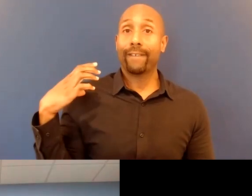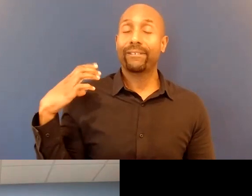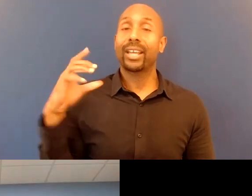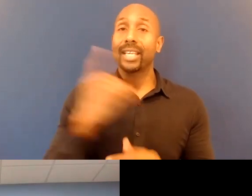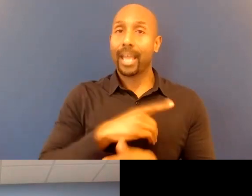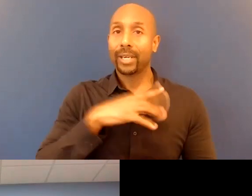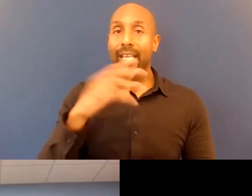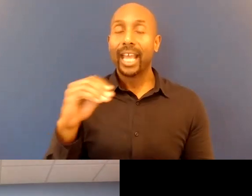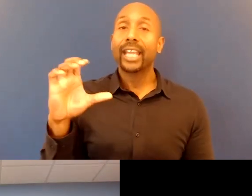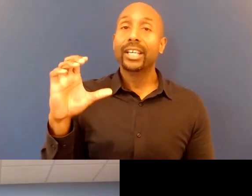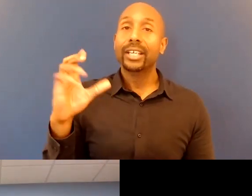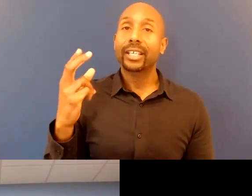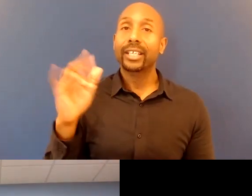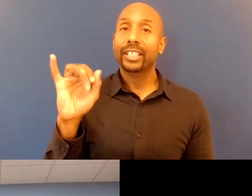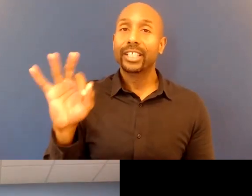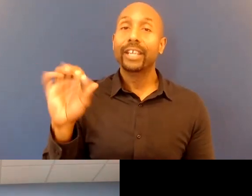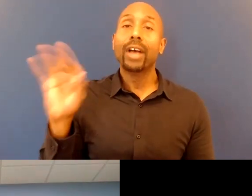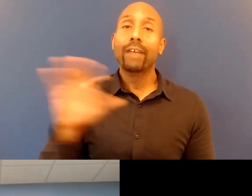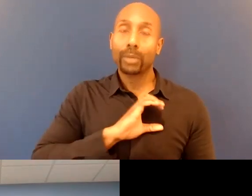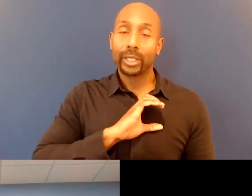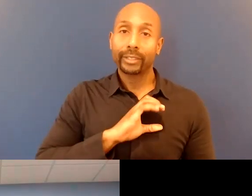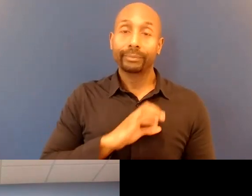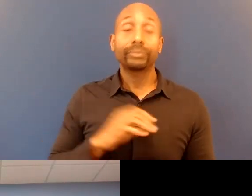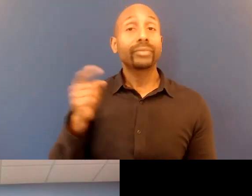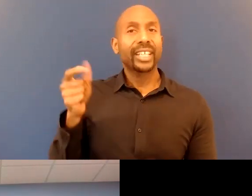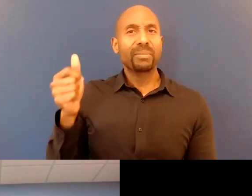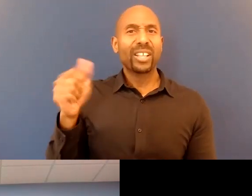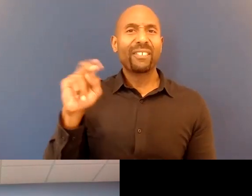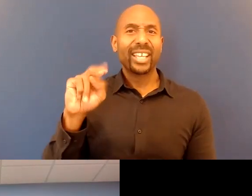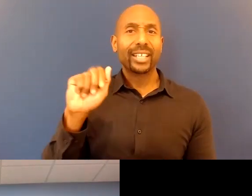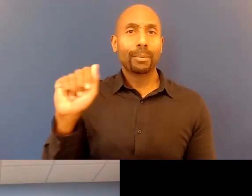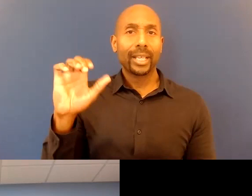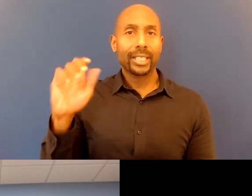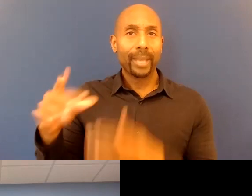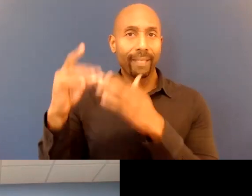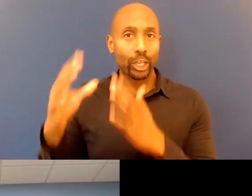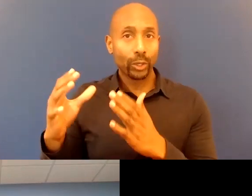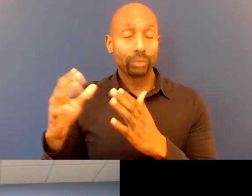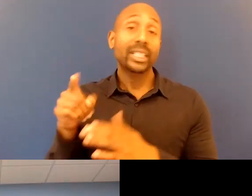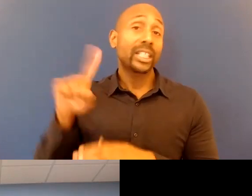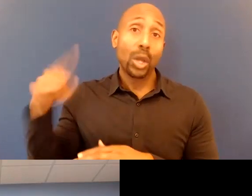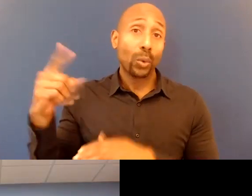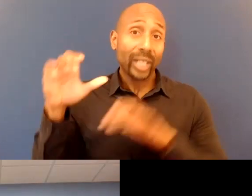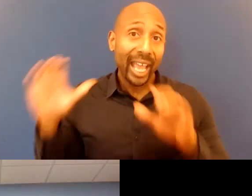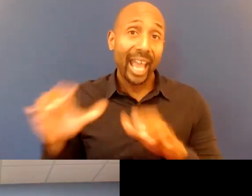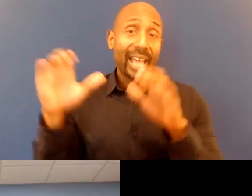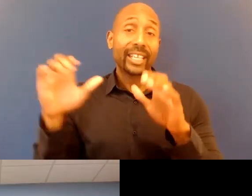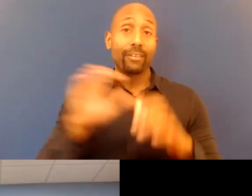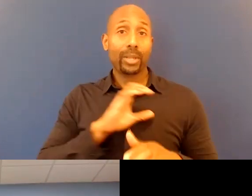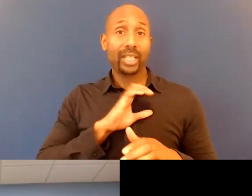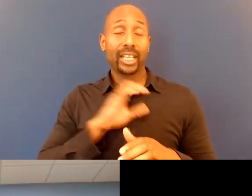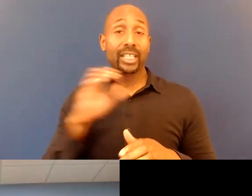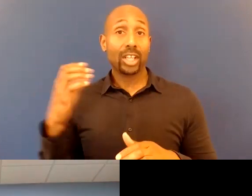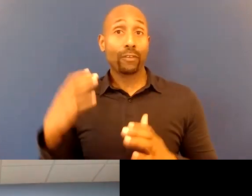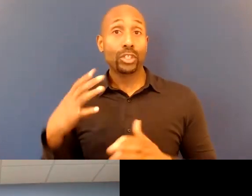A NAACP leader, Dr. Hodges, is the only active police officer in history, in the history